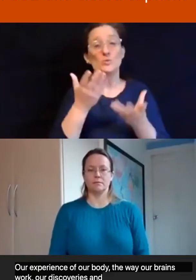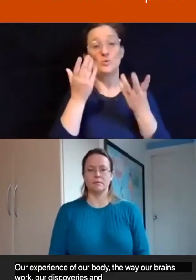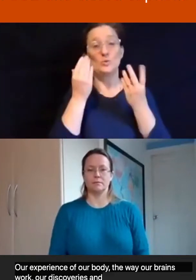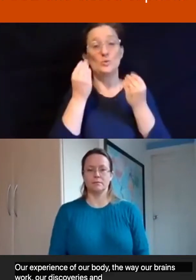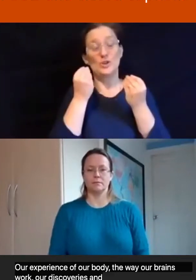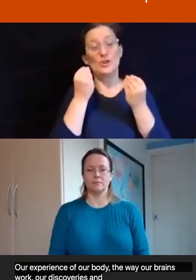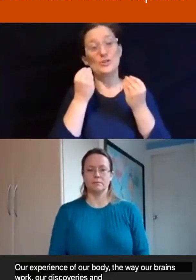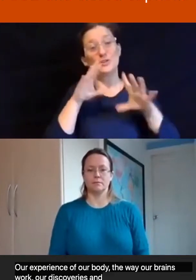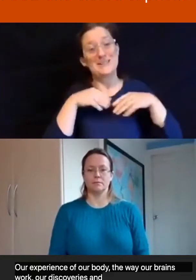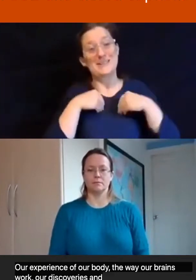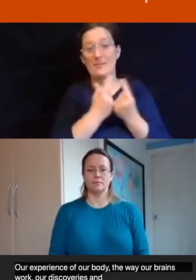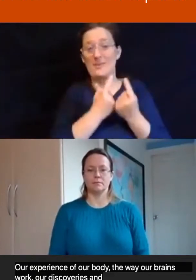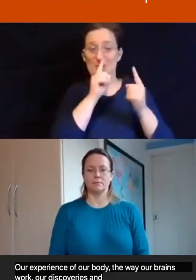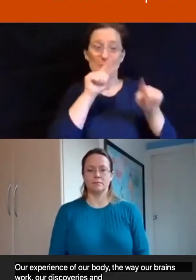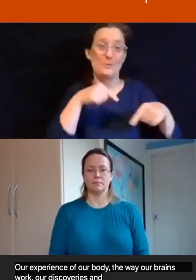change,